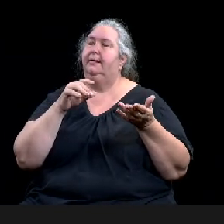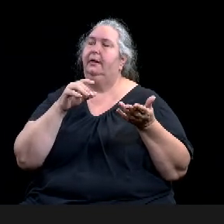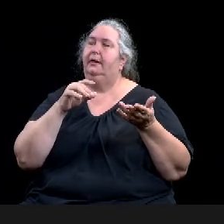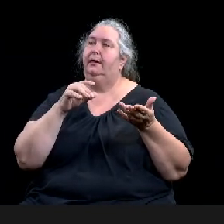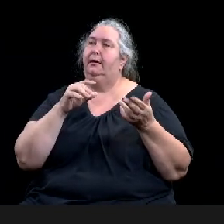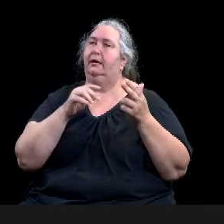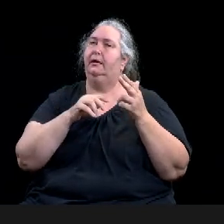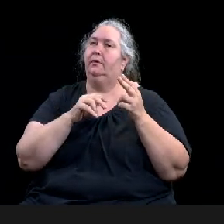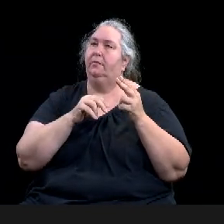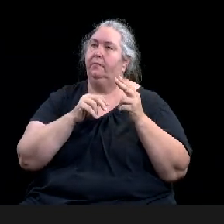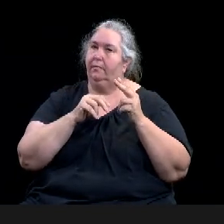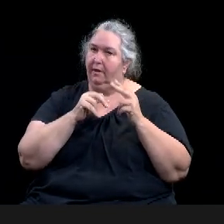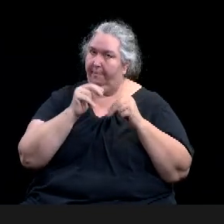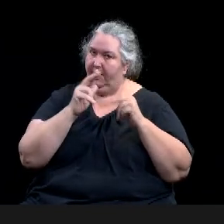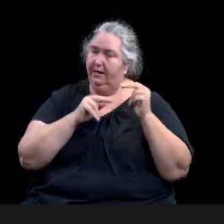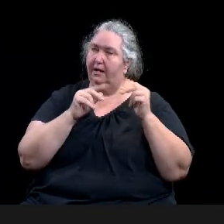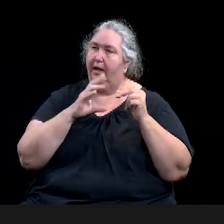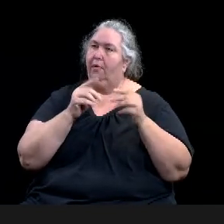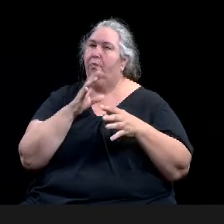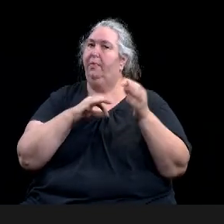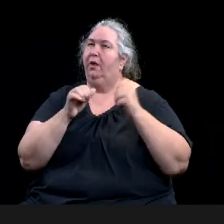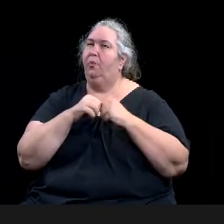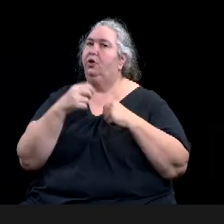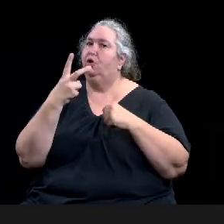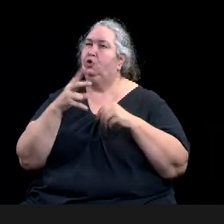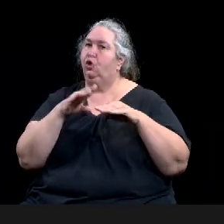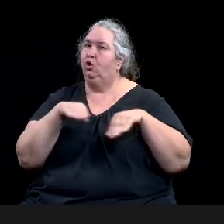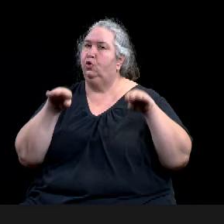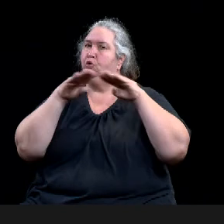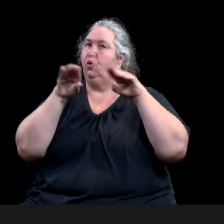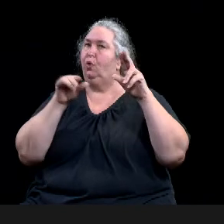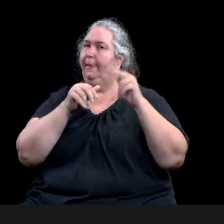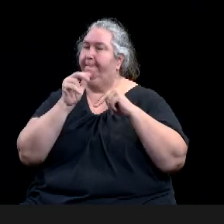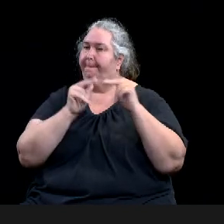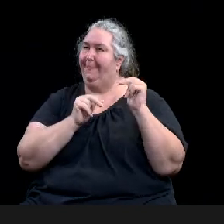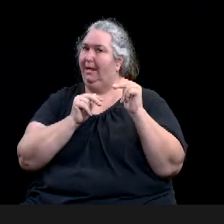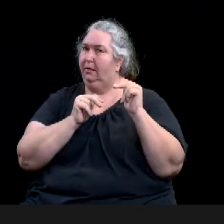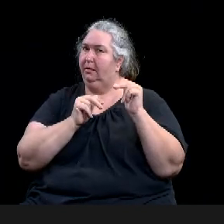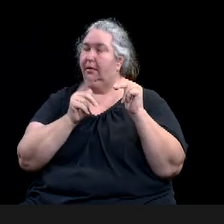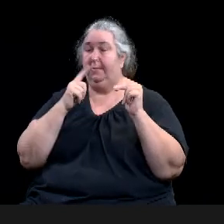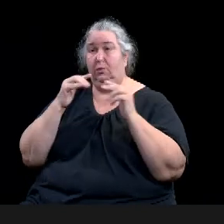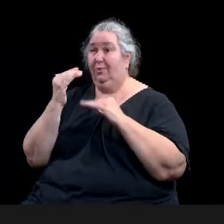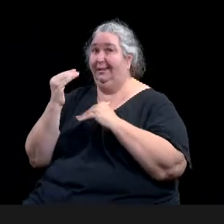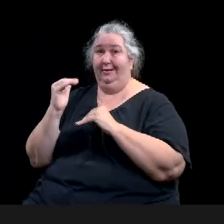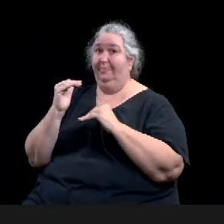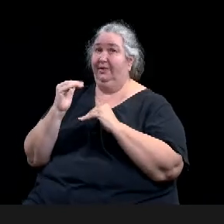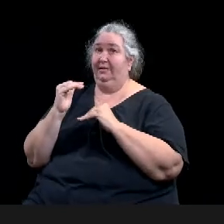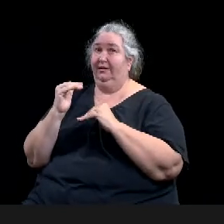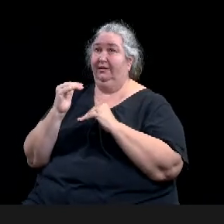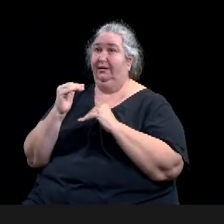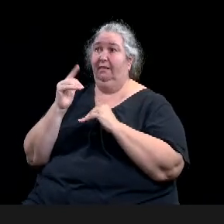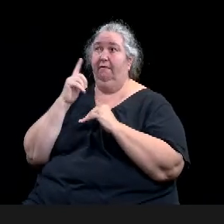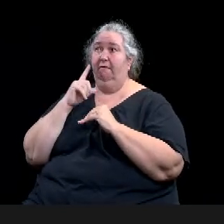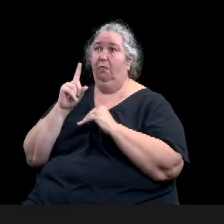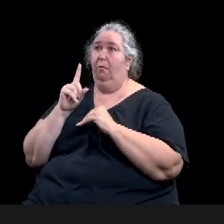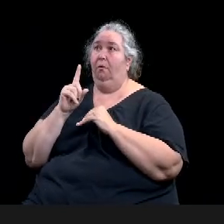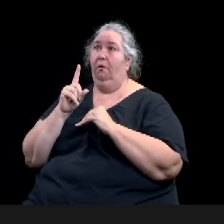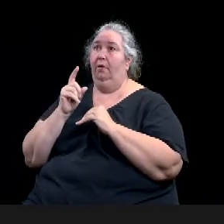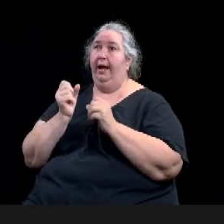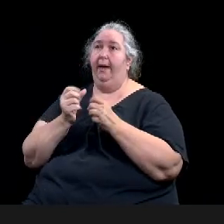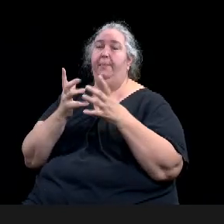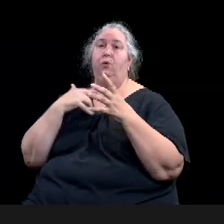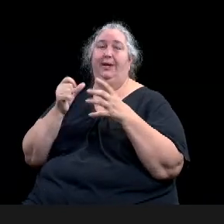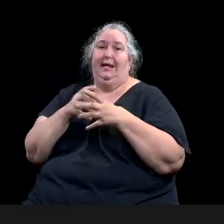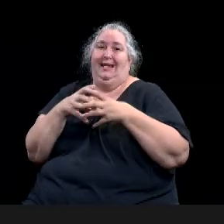in terms of how, how far we can expand on this property. But what we would do is we would relocate the entrance between